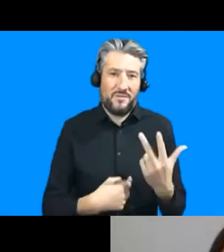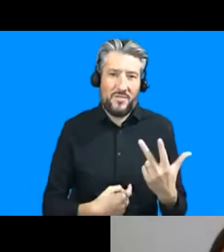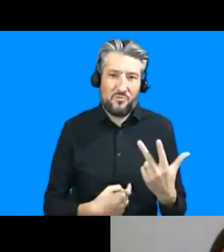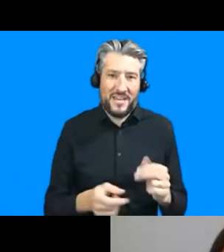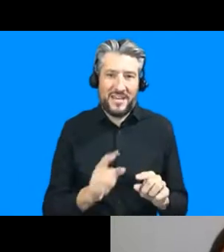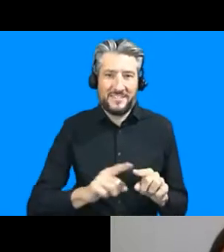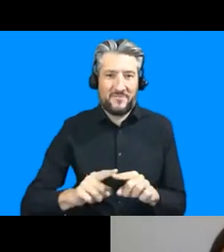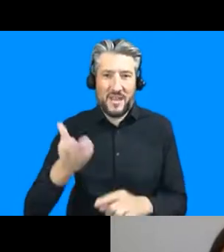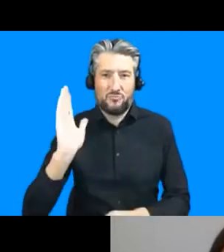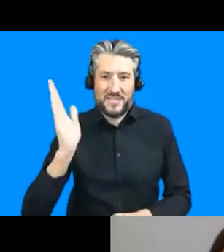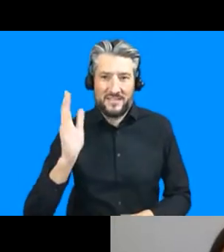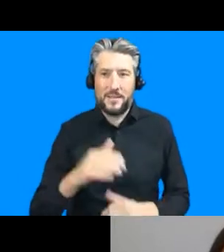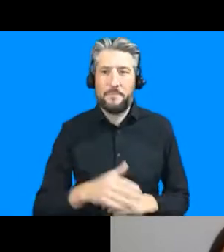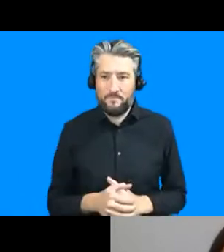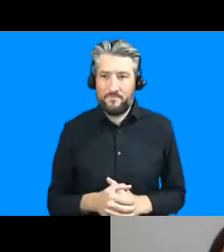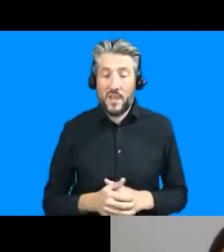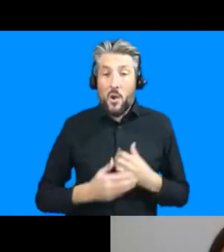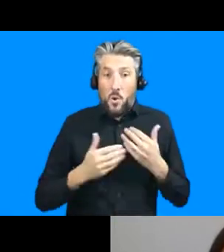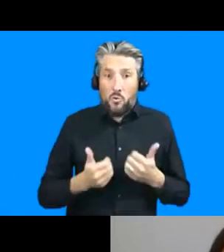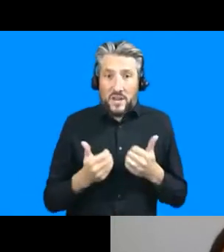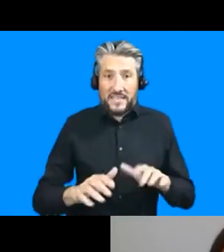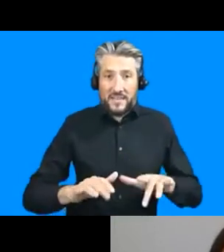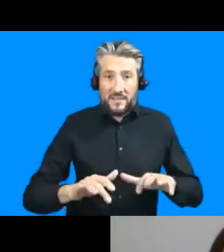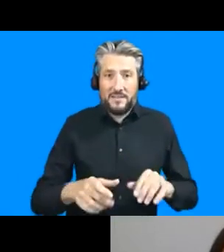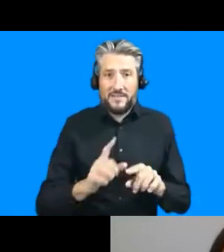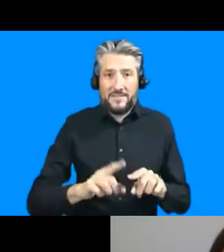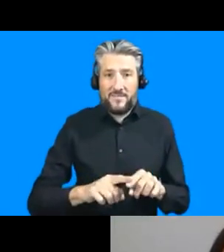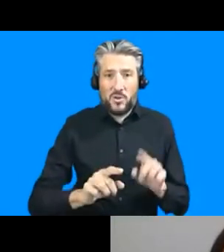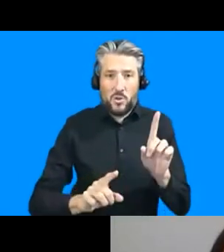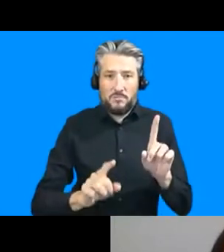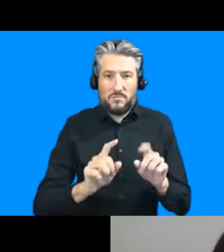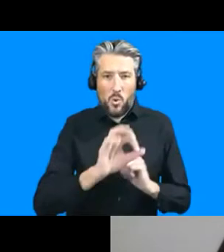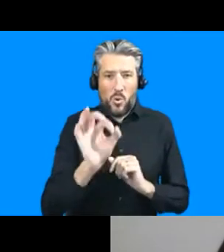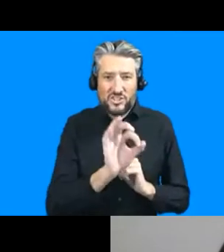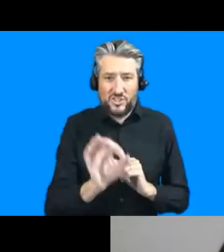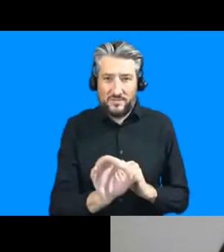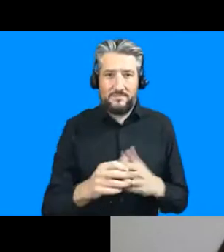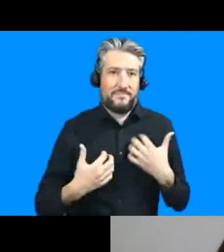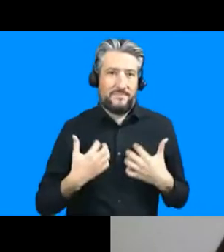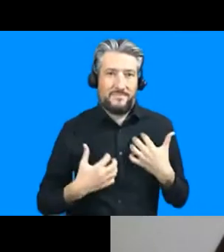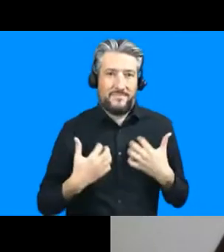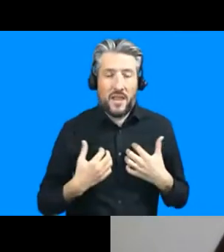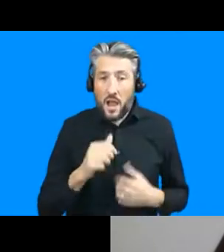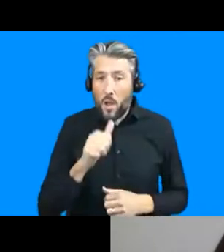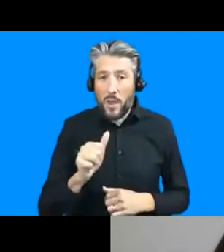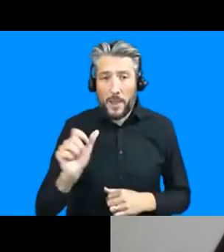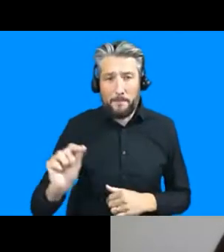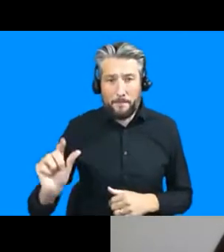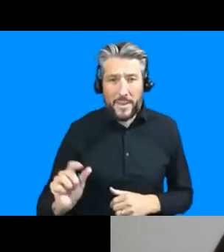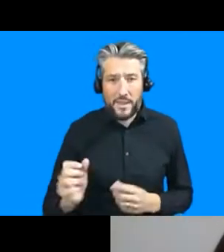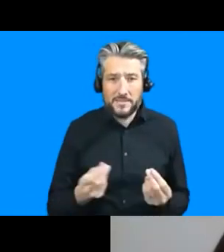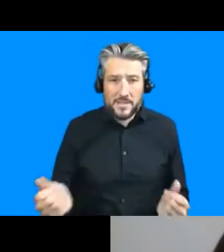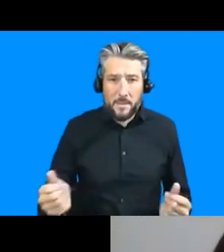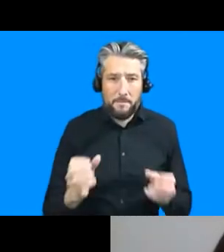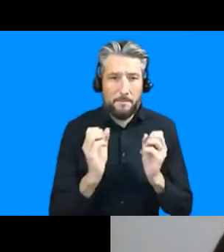interesting questions that have come into the chat and i'm going to i'm going to read um a selection of them and then